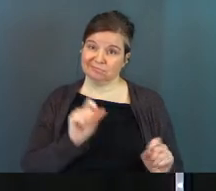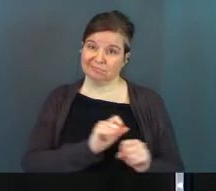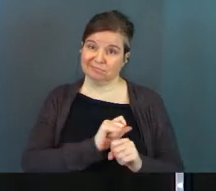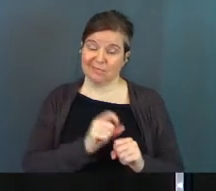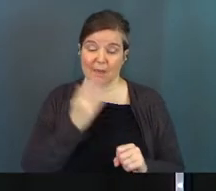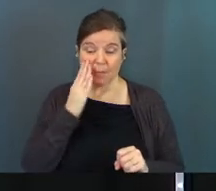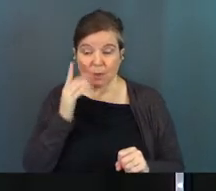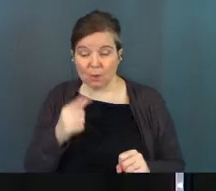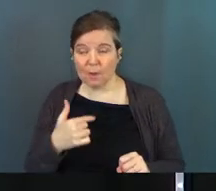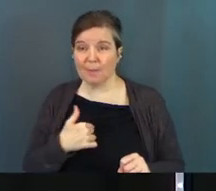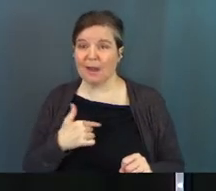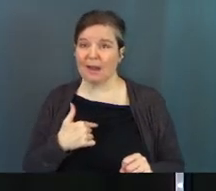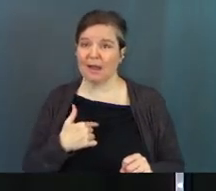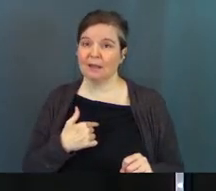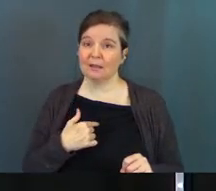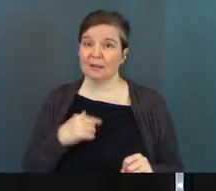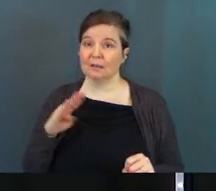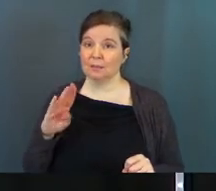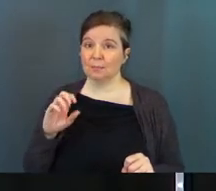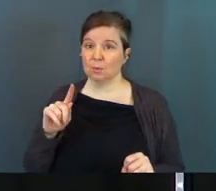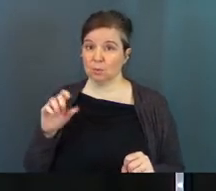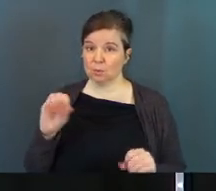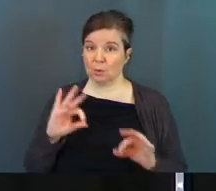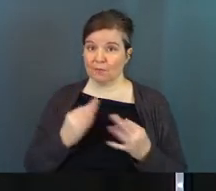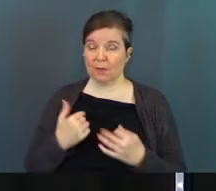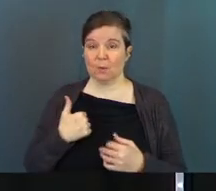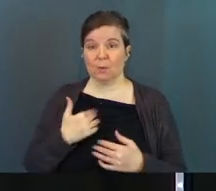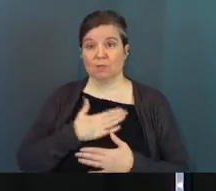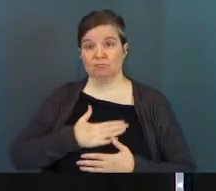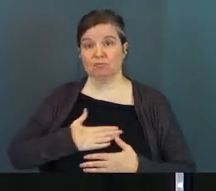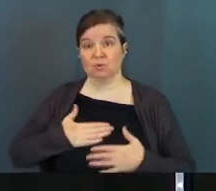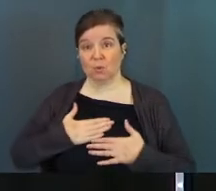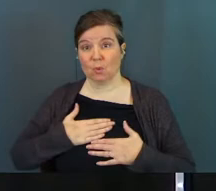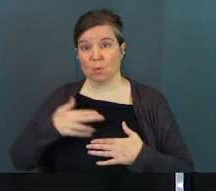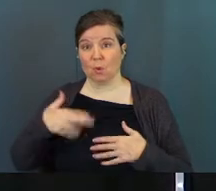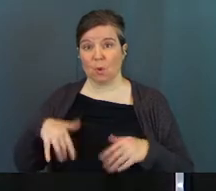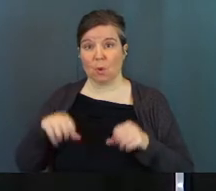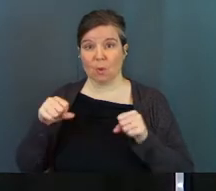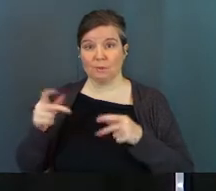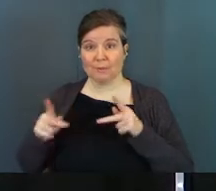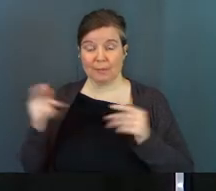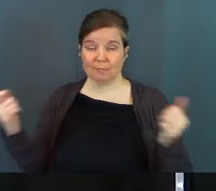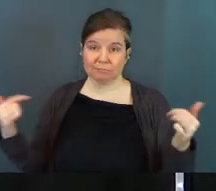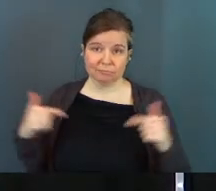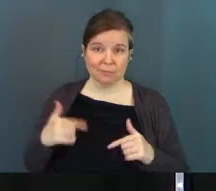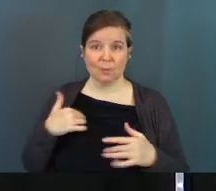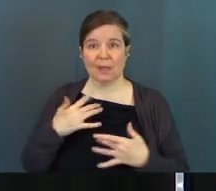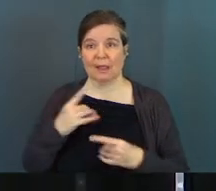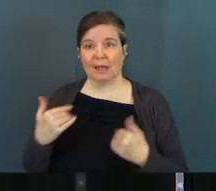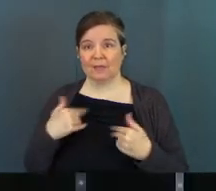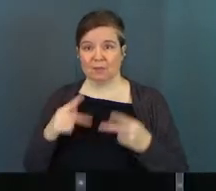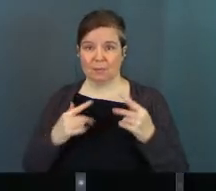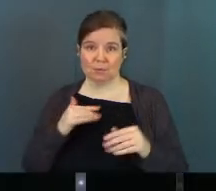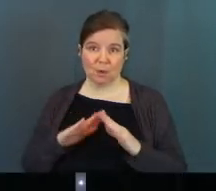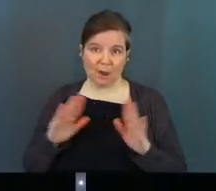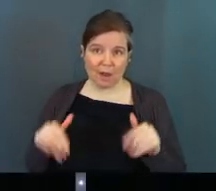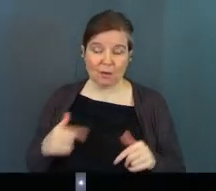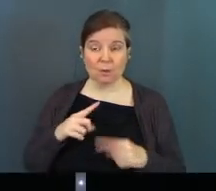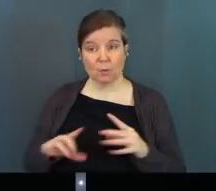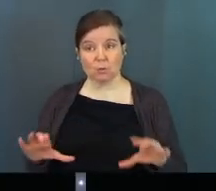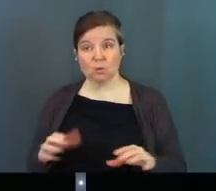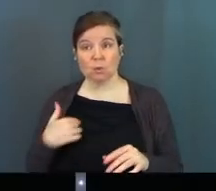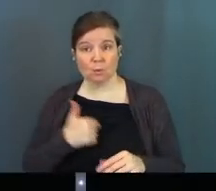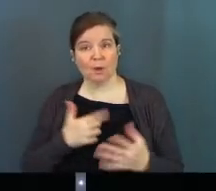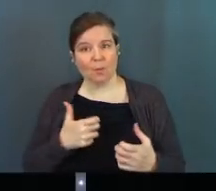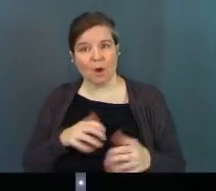I don't know about y'all, but I'll say this. The Bustos family, we enjoy hosting. We like having people over, and when